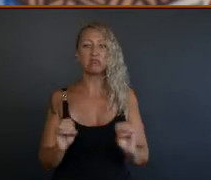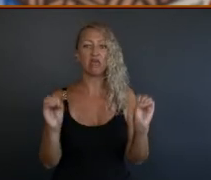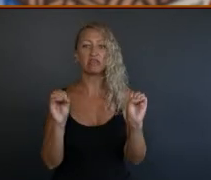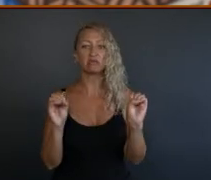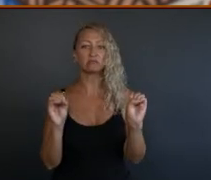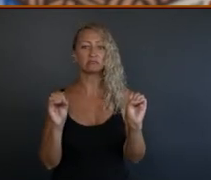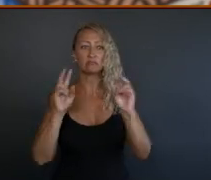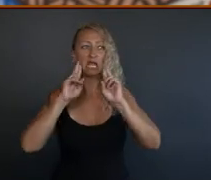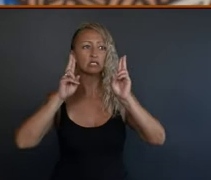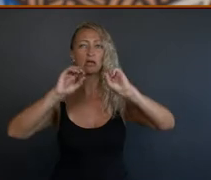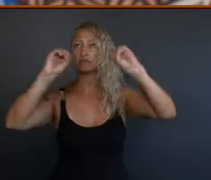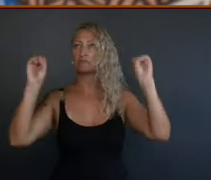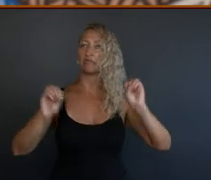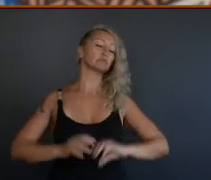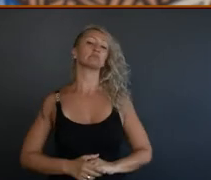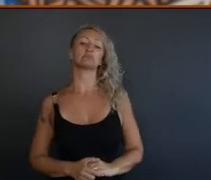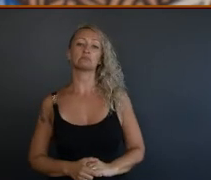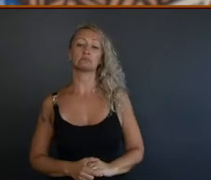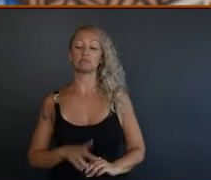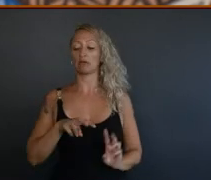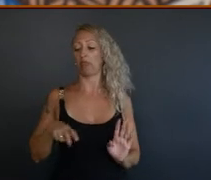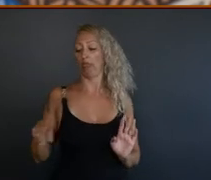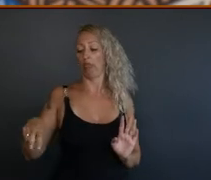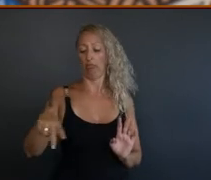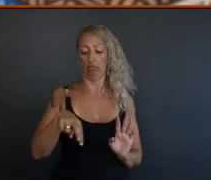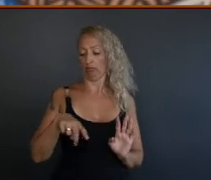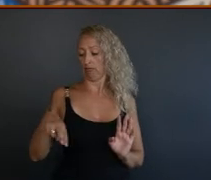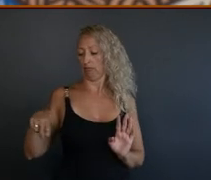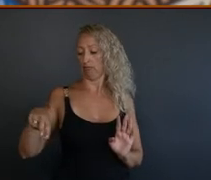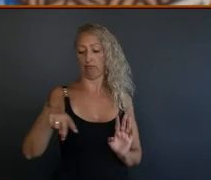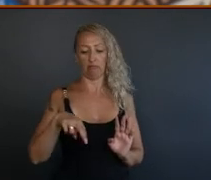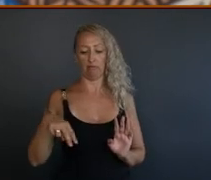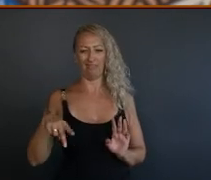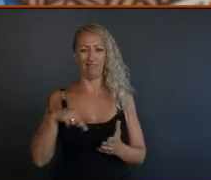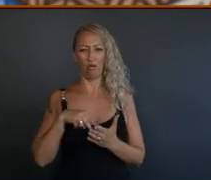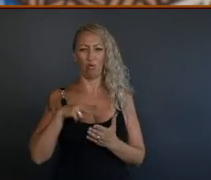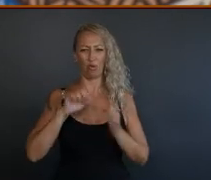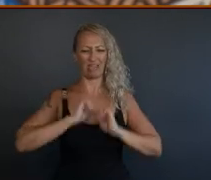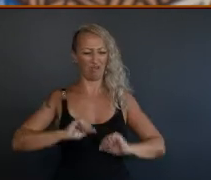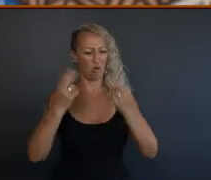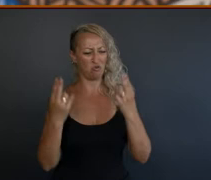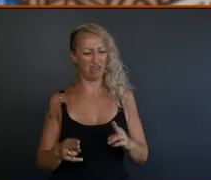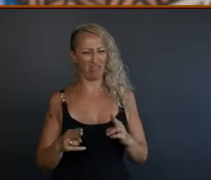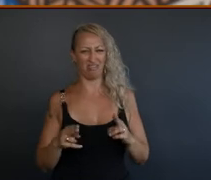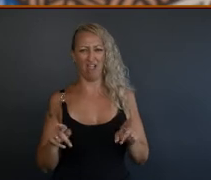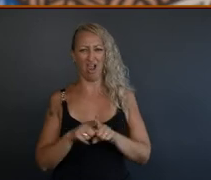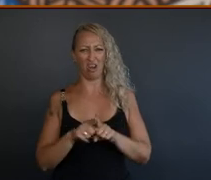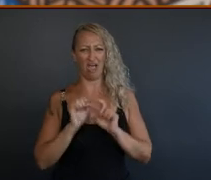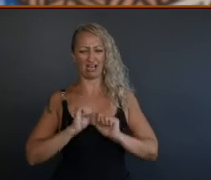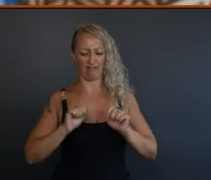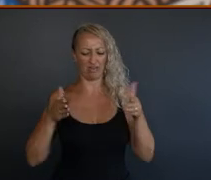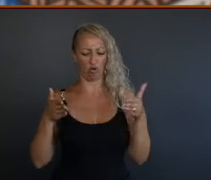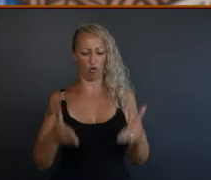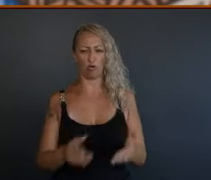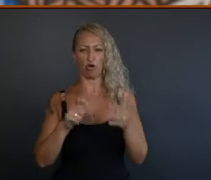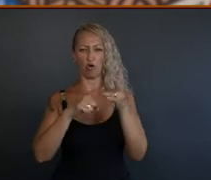They send them out to walk it. And they know they're walking their own death around that coffin. And